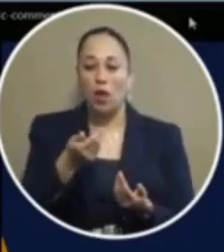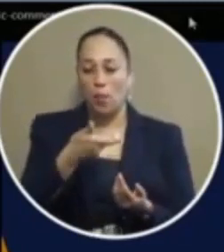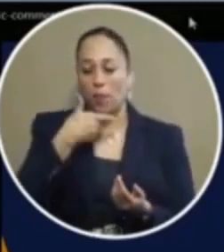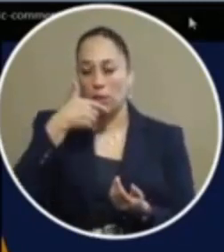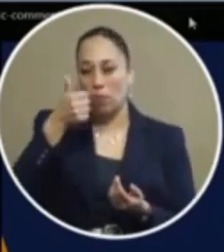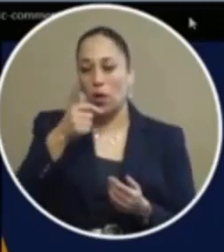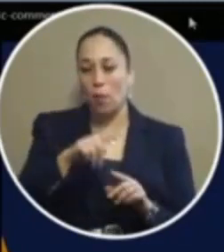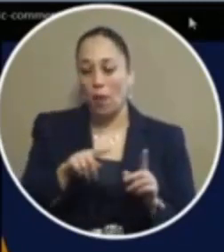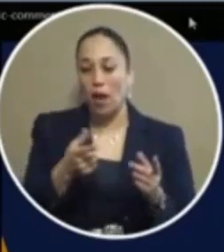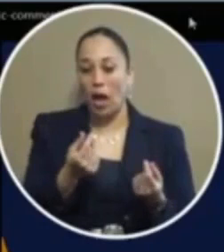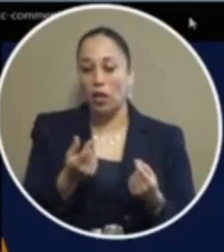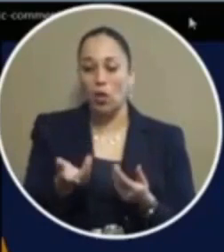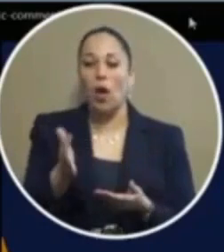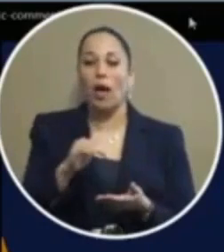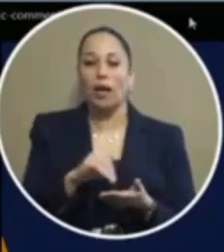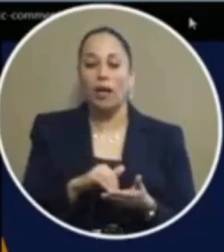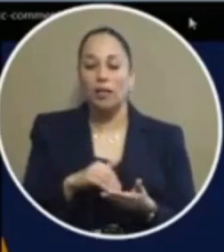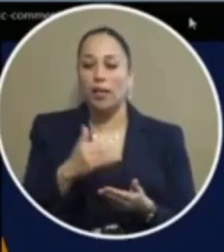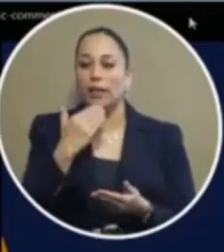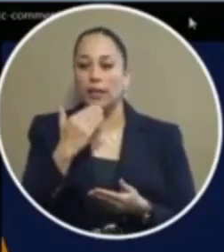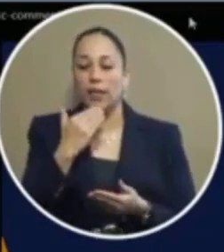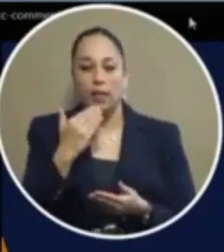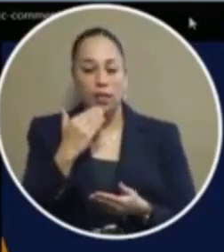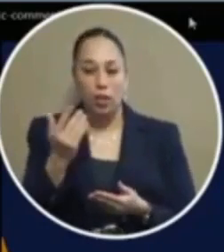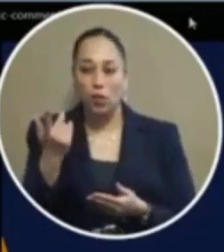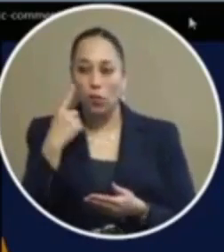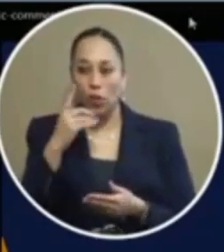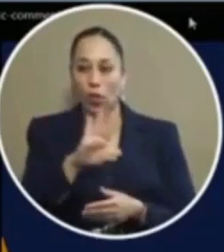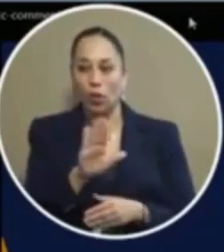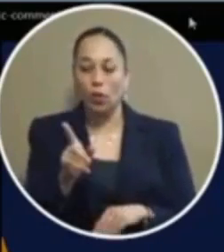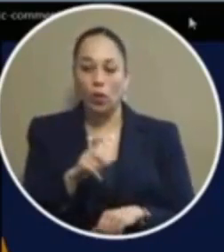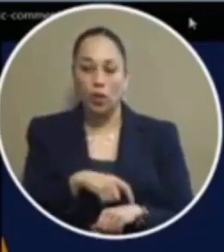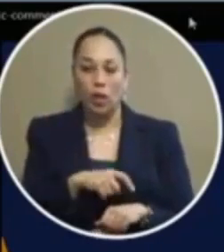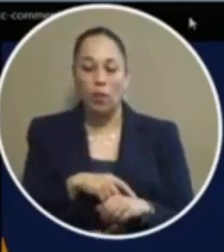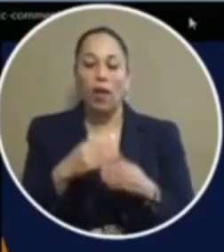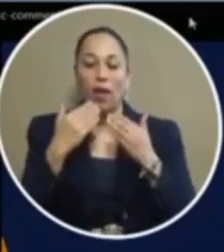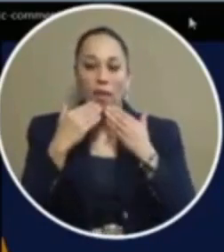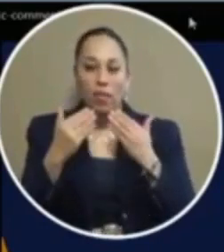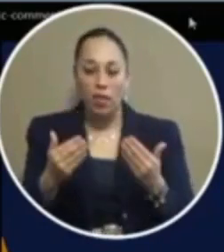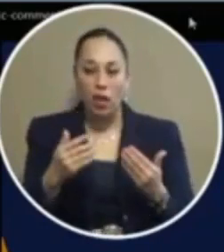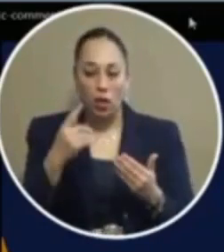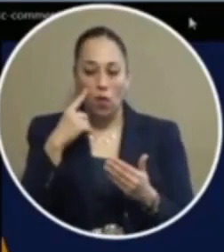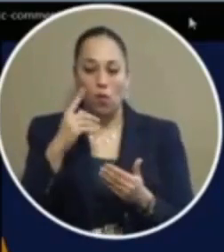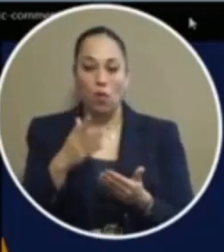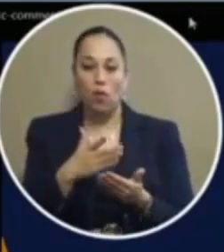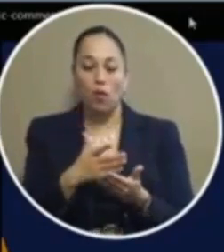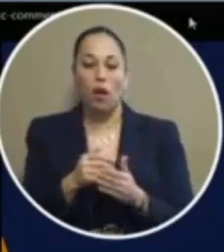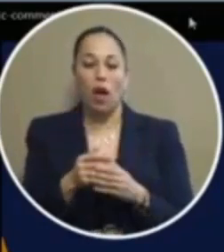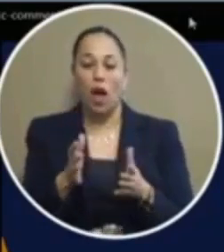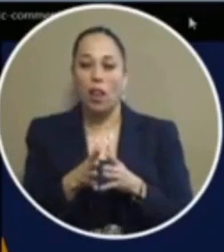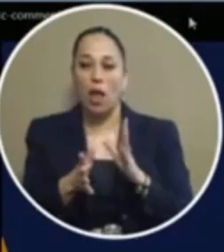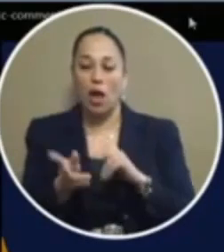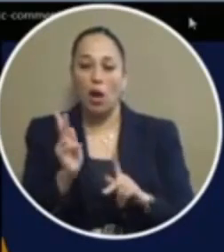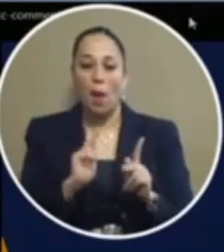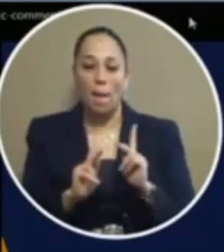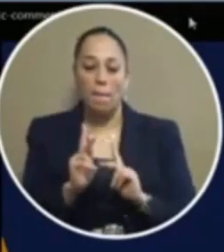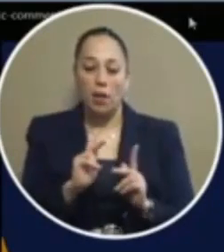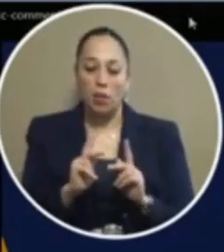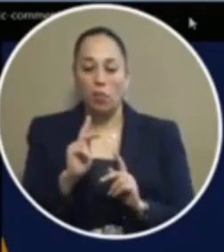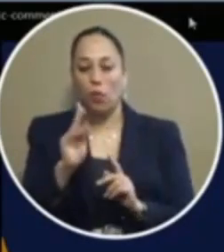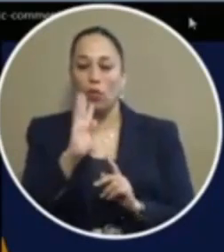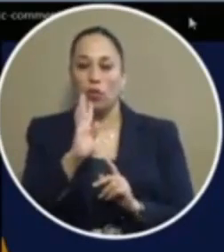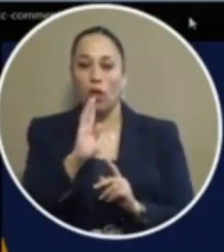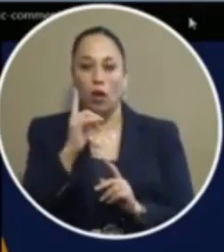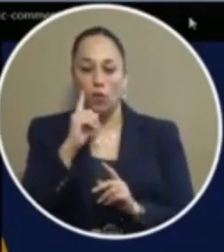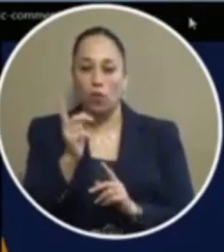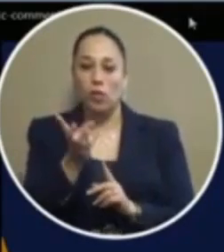but i do again just appreciate you guys time i want to go ahead and thank you guys for even allowing many individuals to go ahead and go and speak for